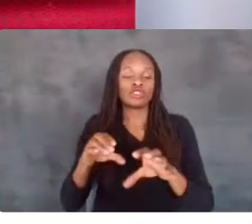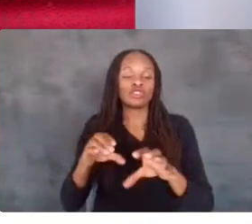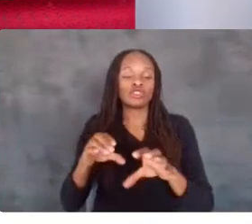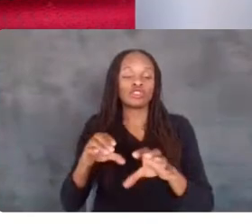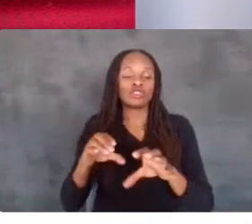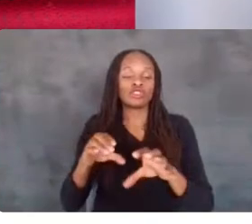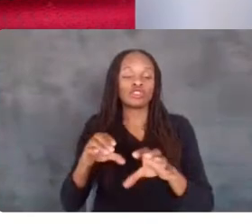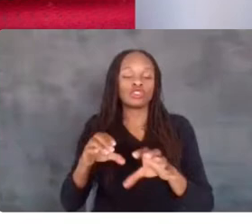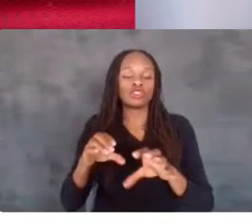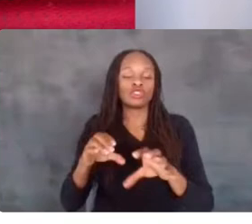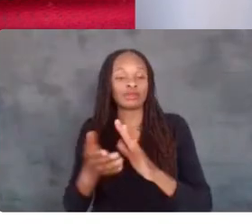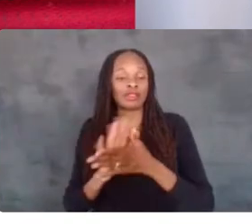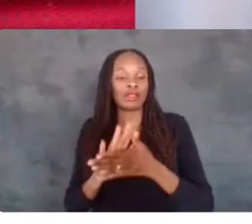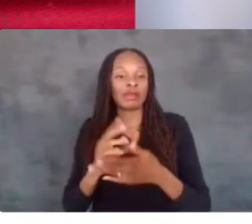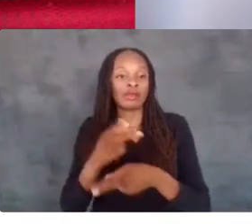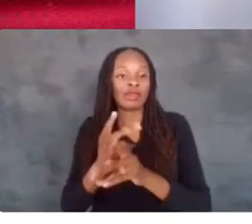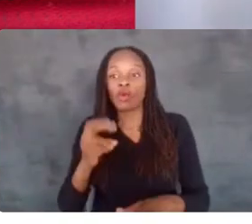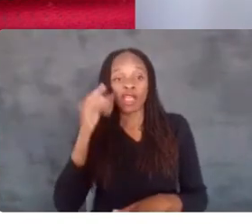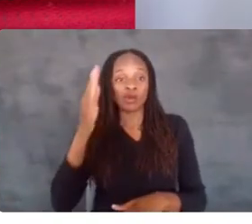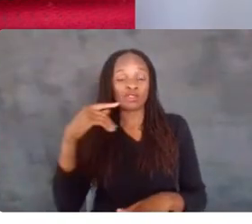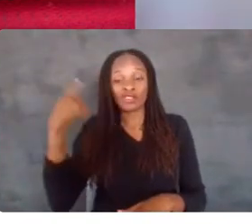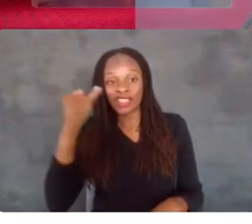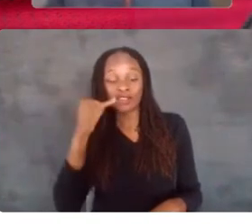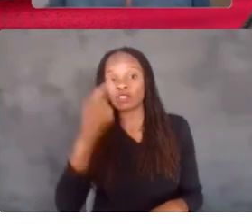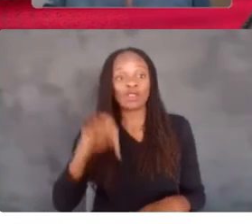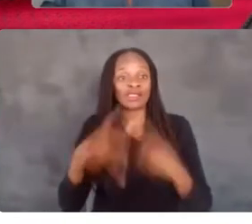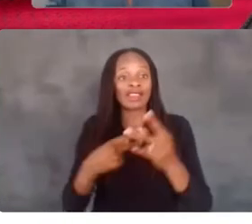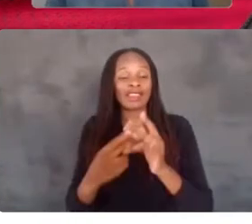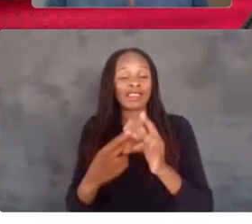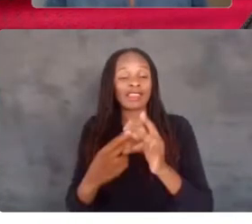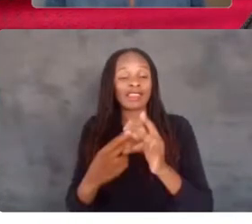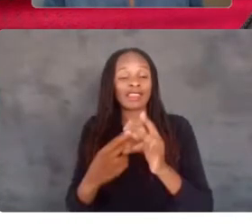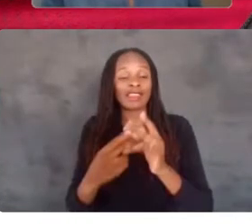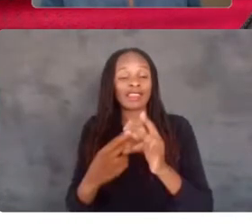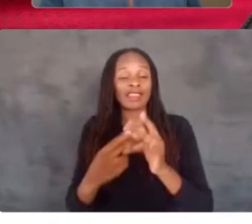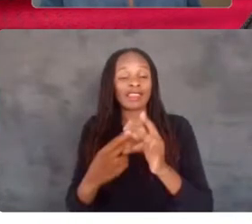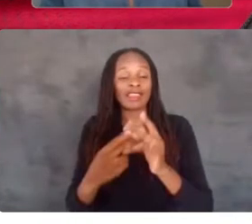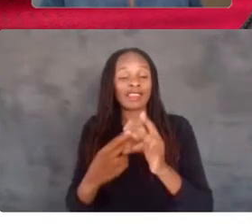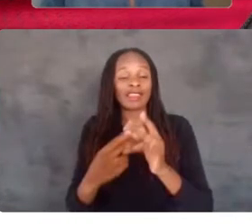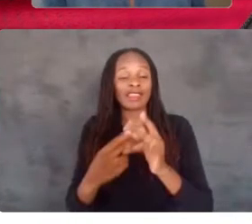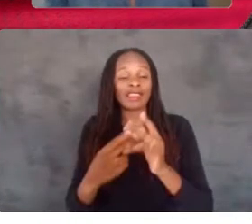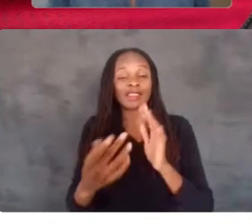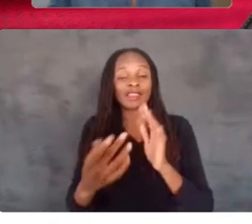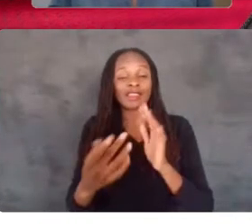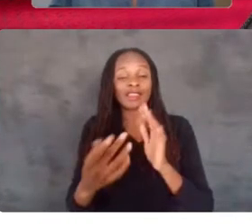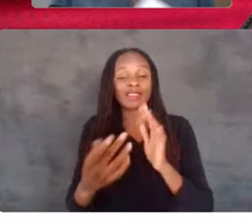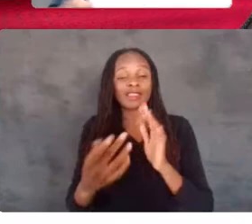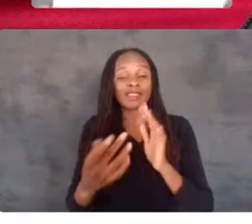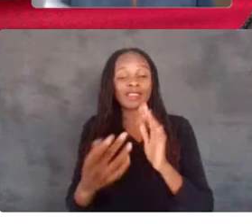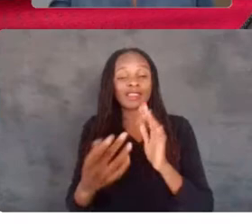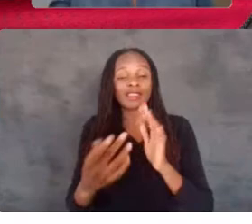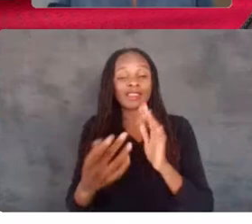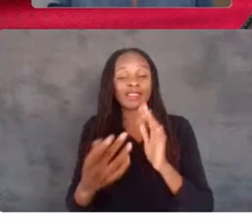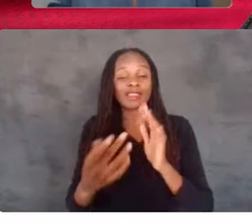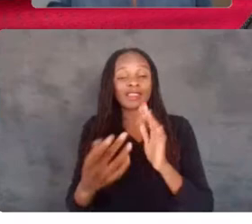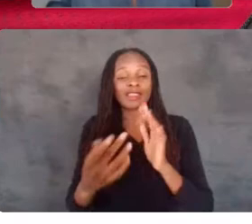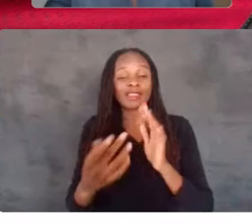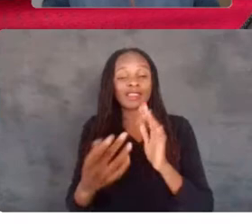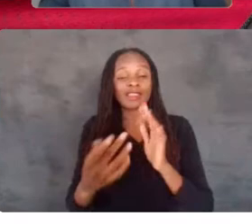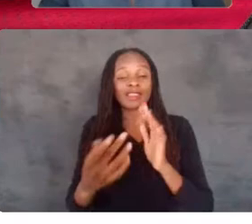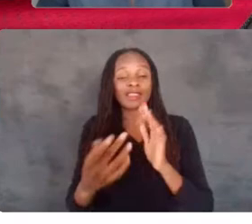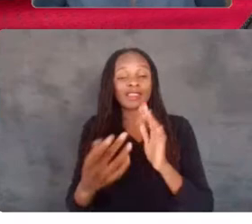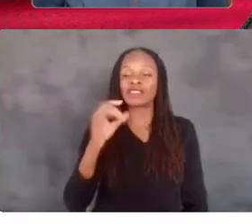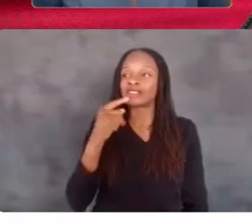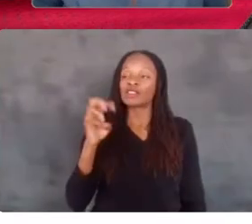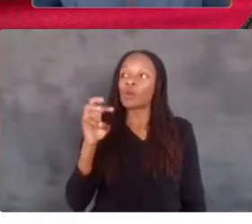wasn't for technology like this, I don't know where we'd be right now. Absolutely. Well, I can't thank all of you enough. The